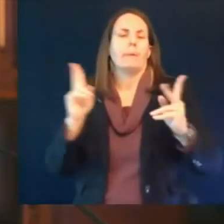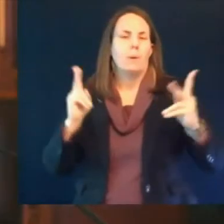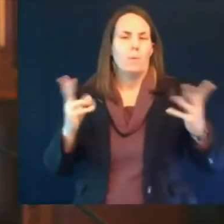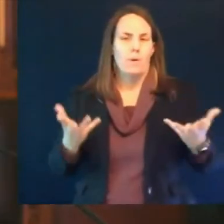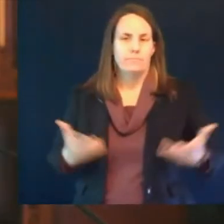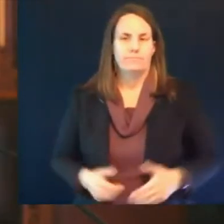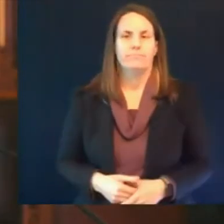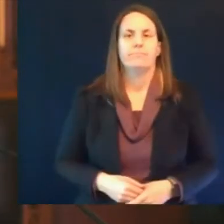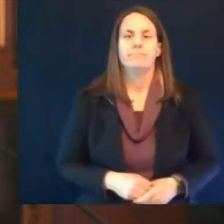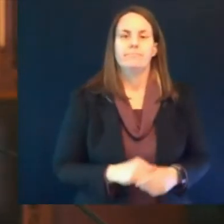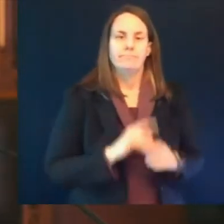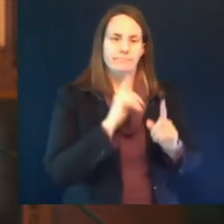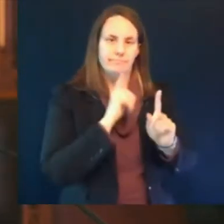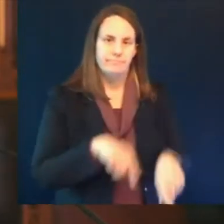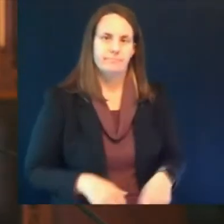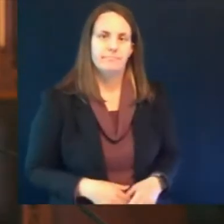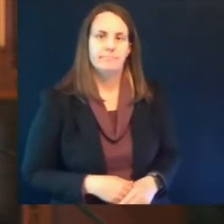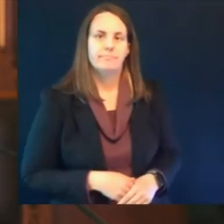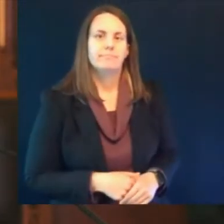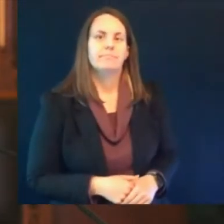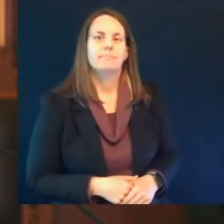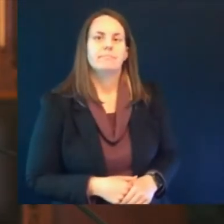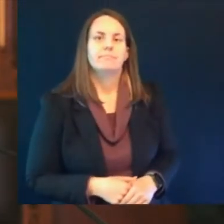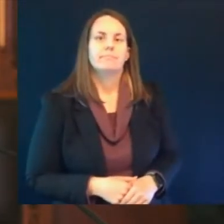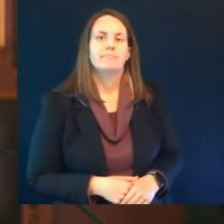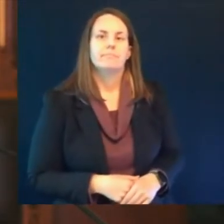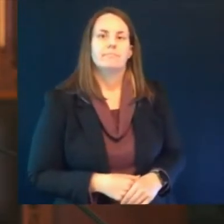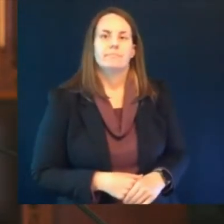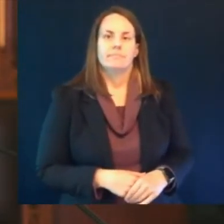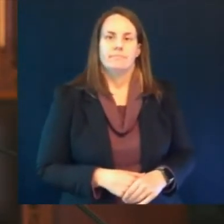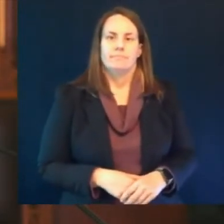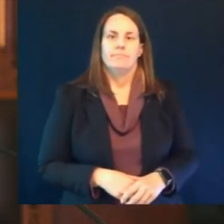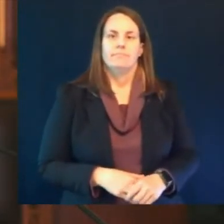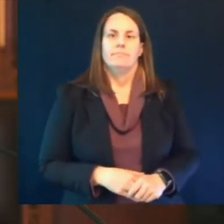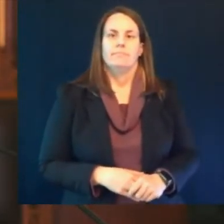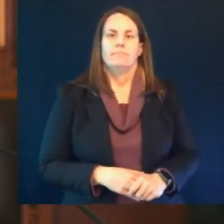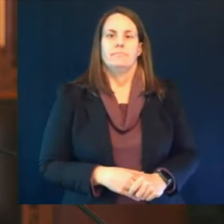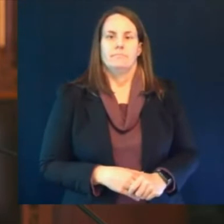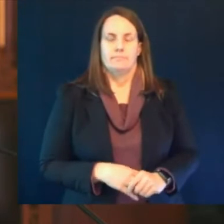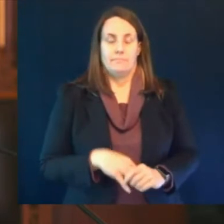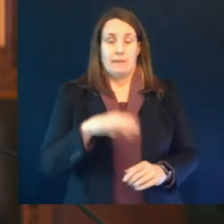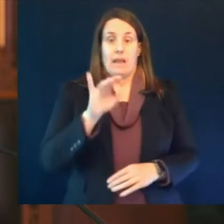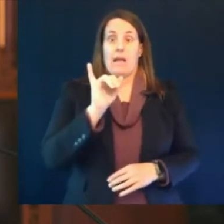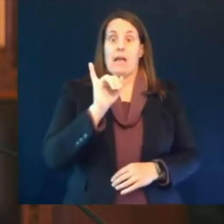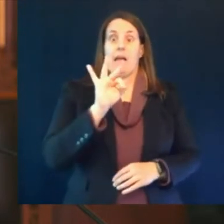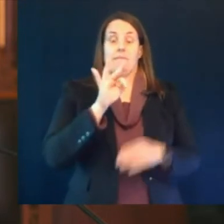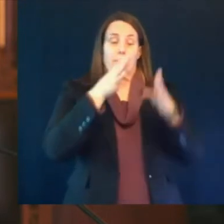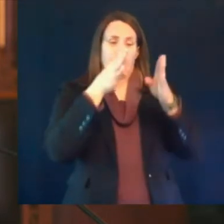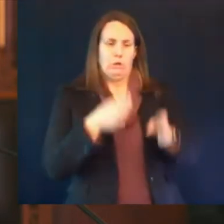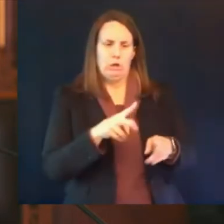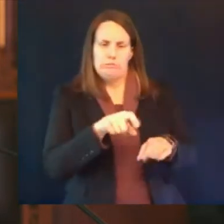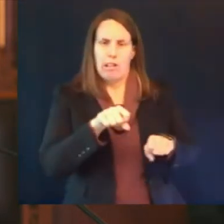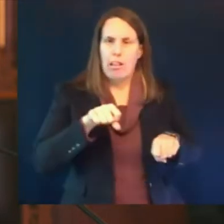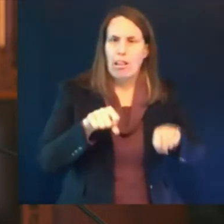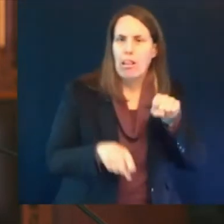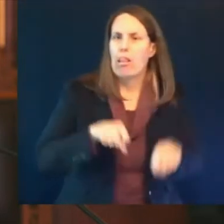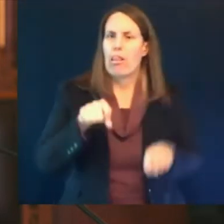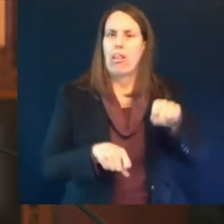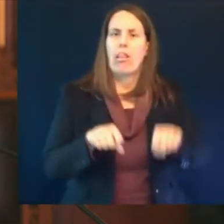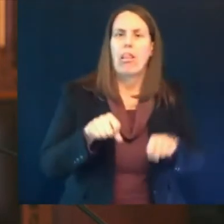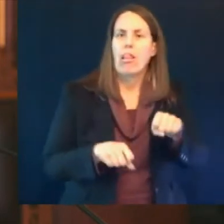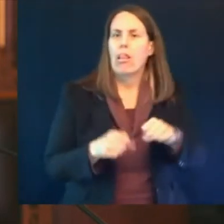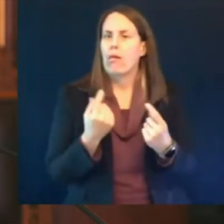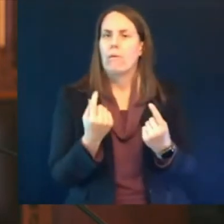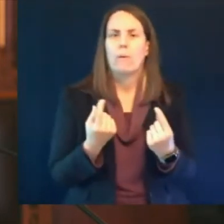um considering this deeply as you've described is that's good i want each person who makes a choice around the